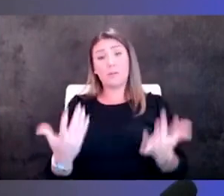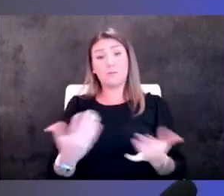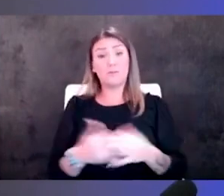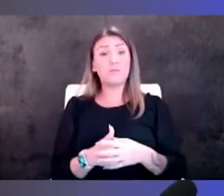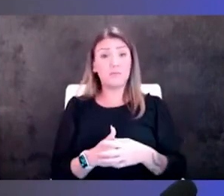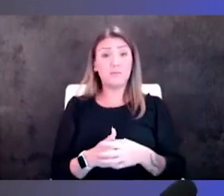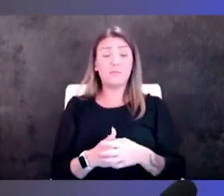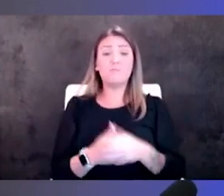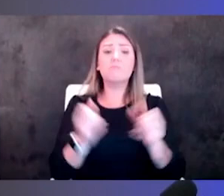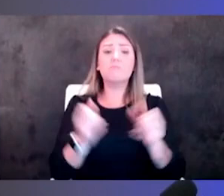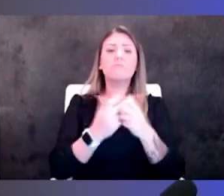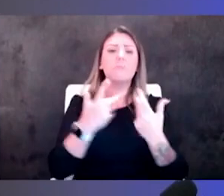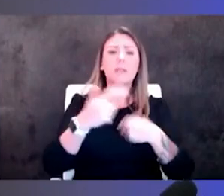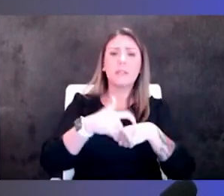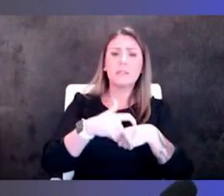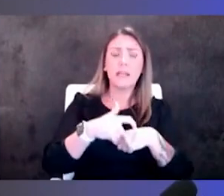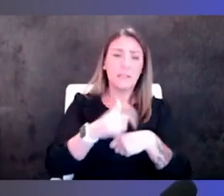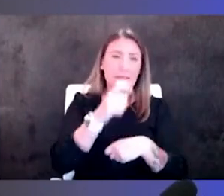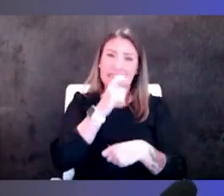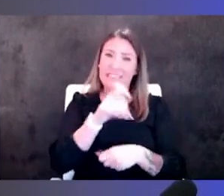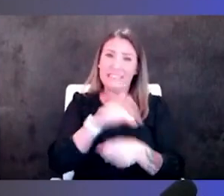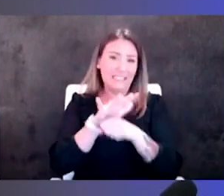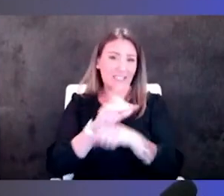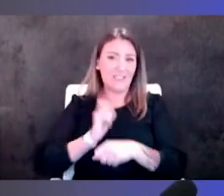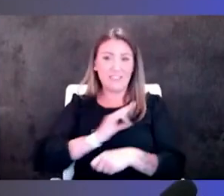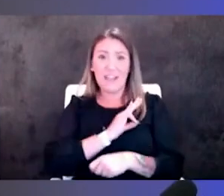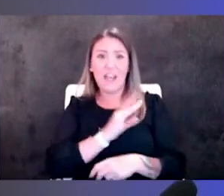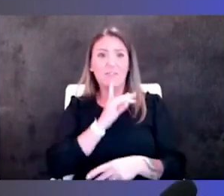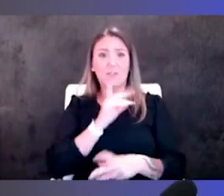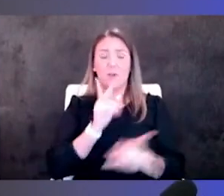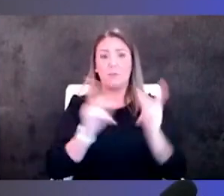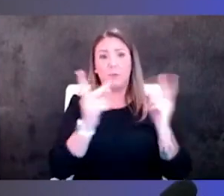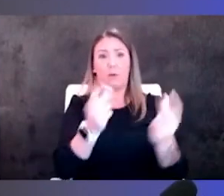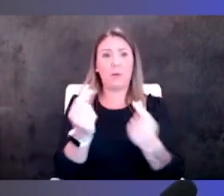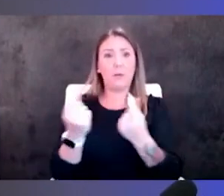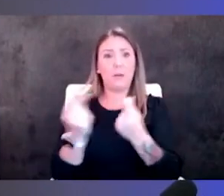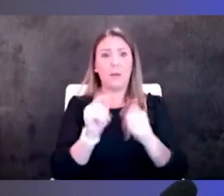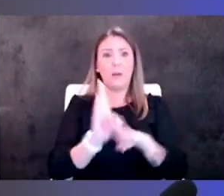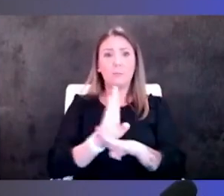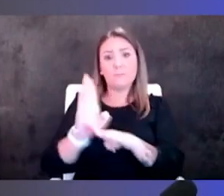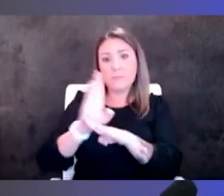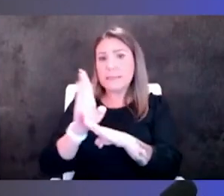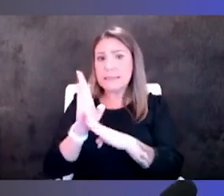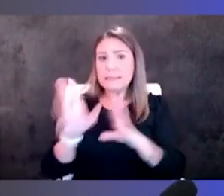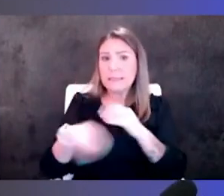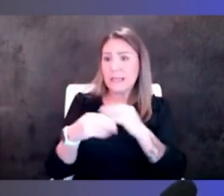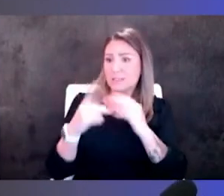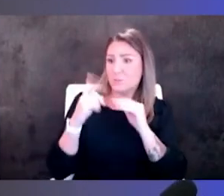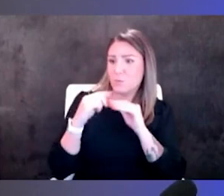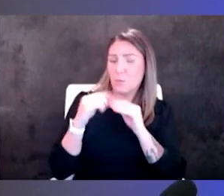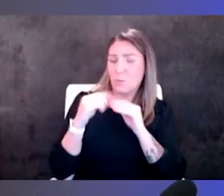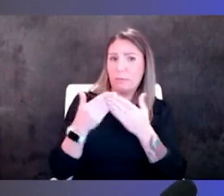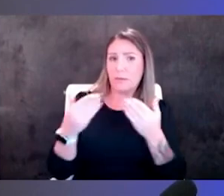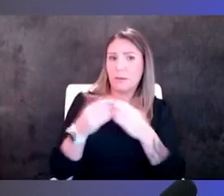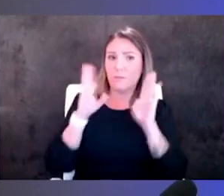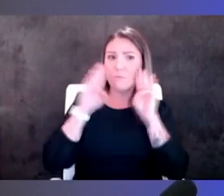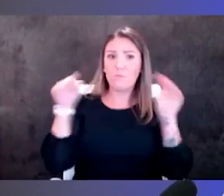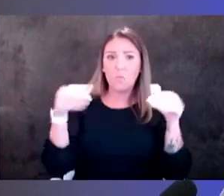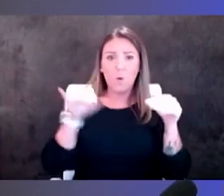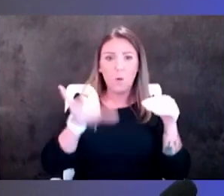understaffed and so they're running as fast as they can so when you ask them to do one more thing hey let's just focus on this you can imagine